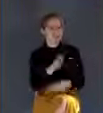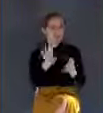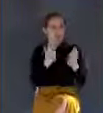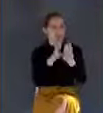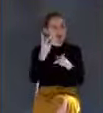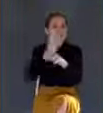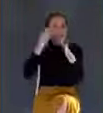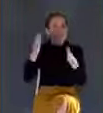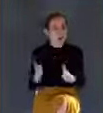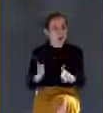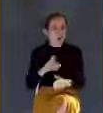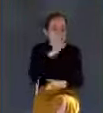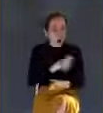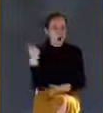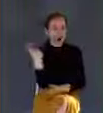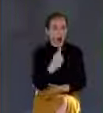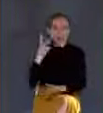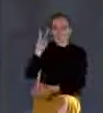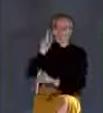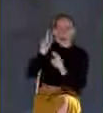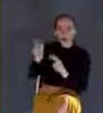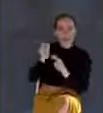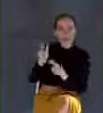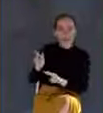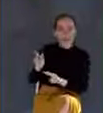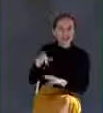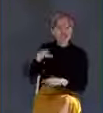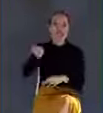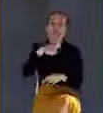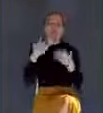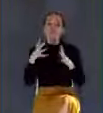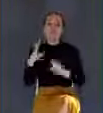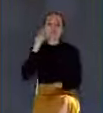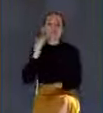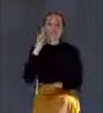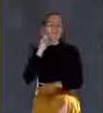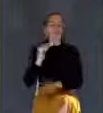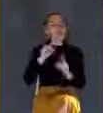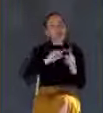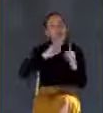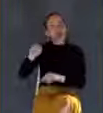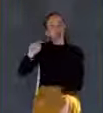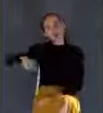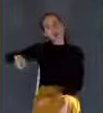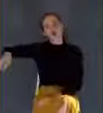take a long journey, get home, and realize you forgot the keys and you're locked out of your door? Not fun.